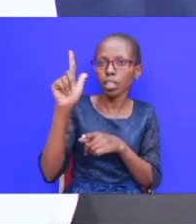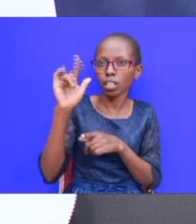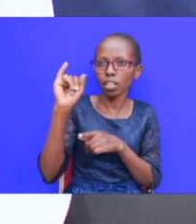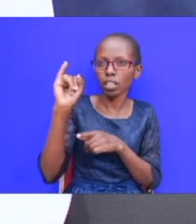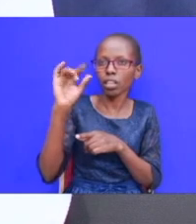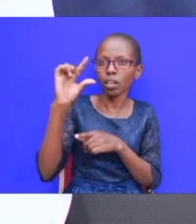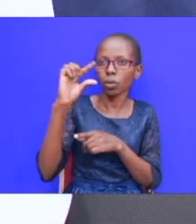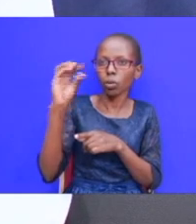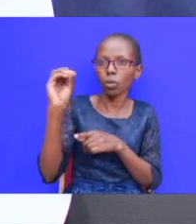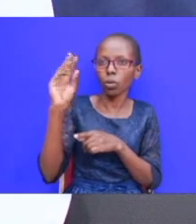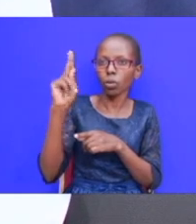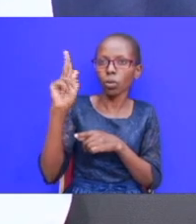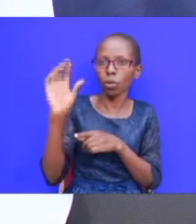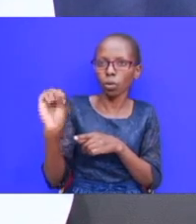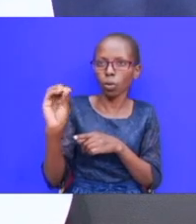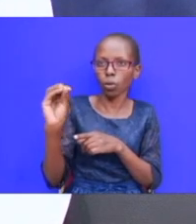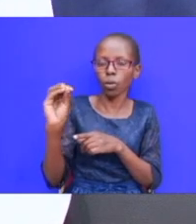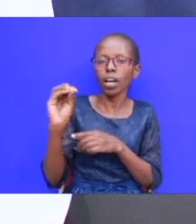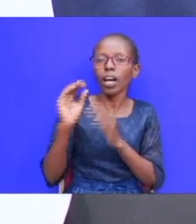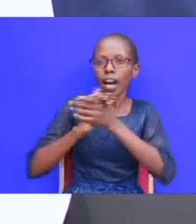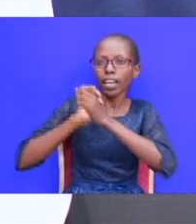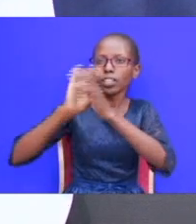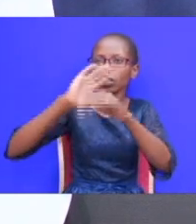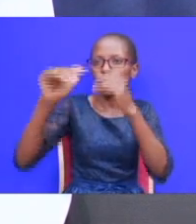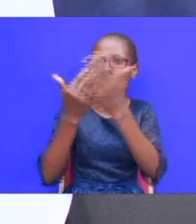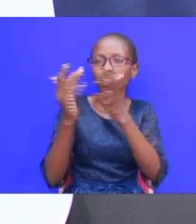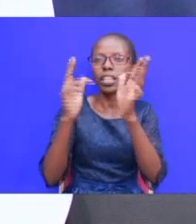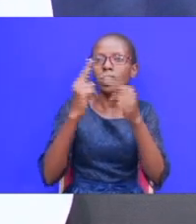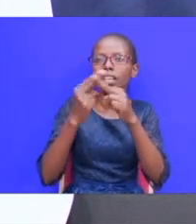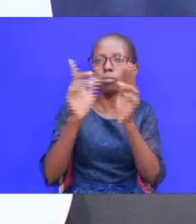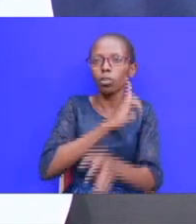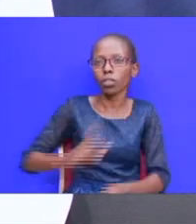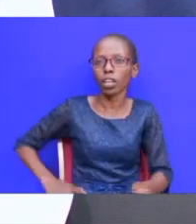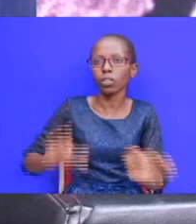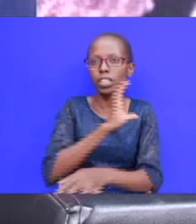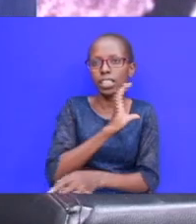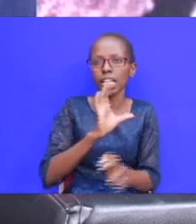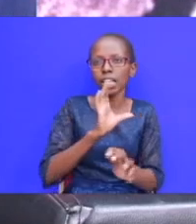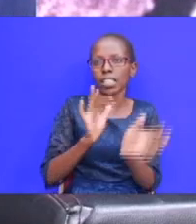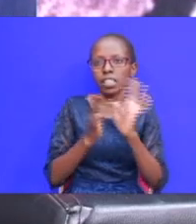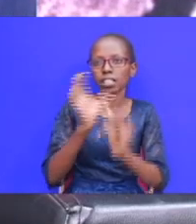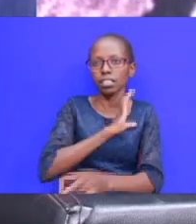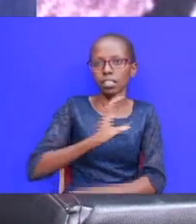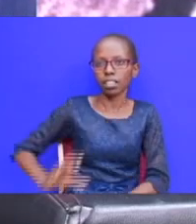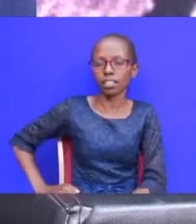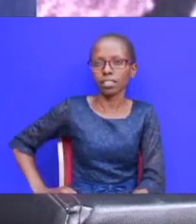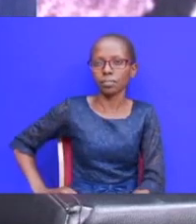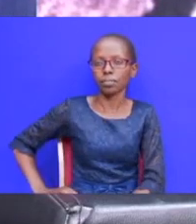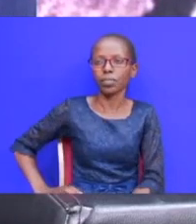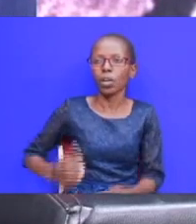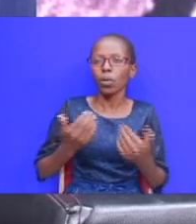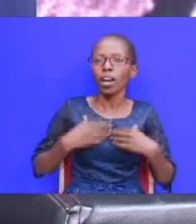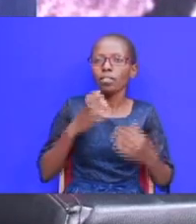yes um i greet you all in the name of the lord jesus christ amen and we have the oh